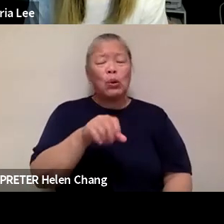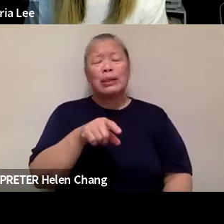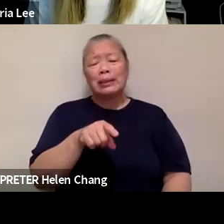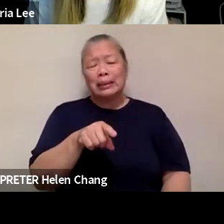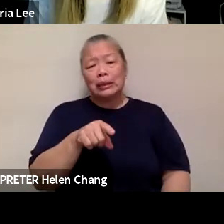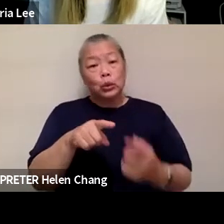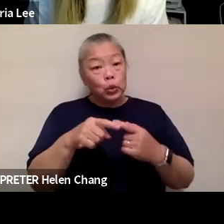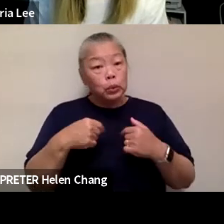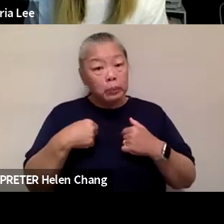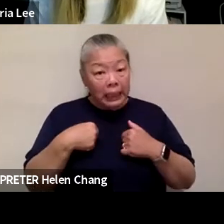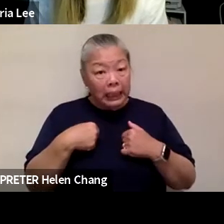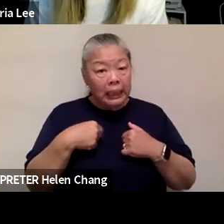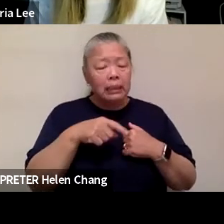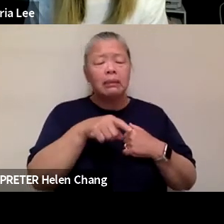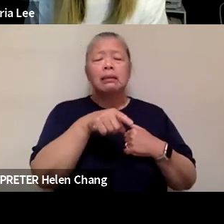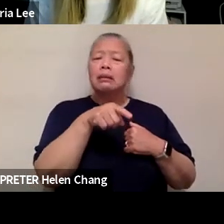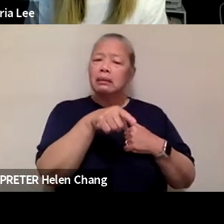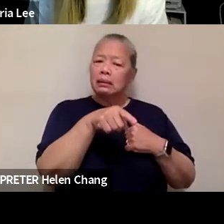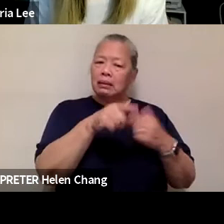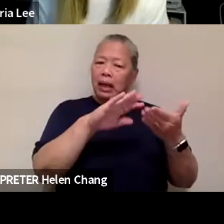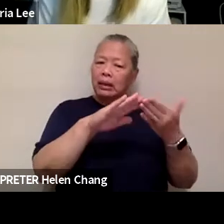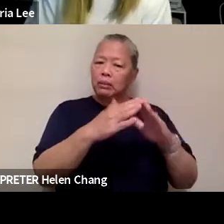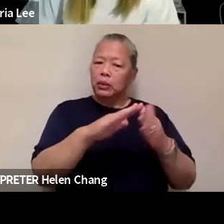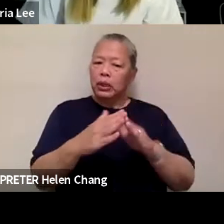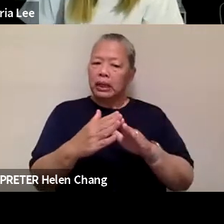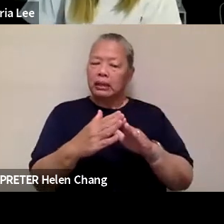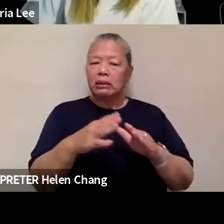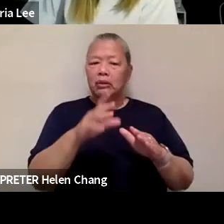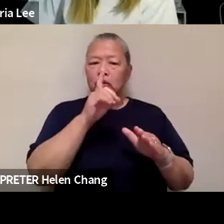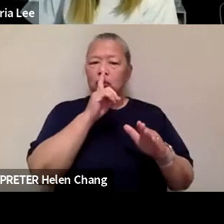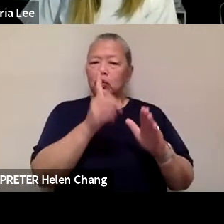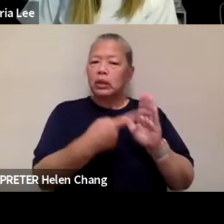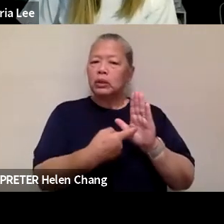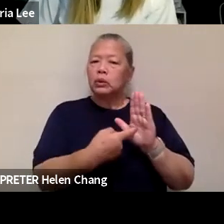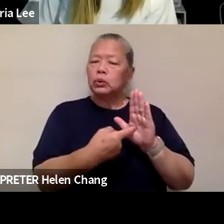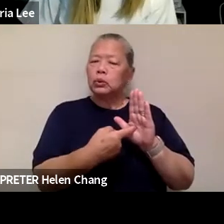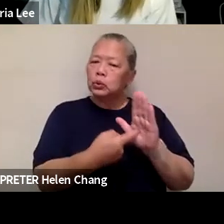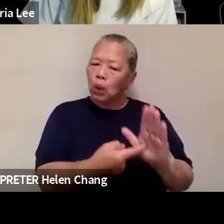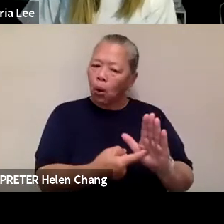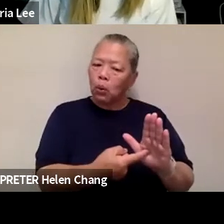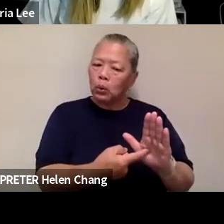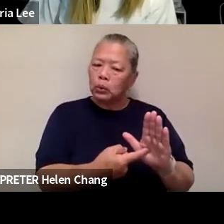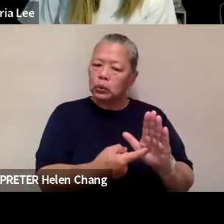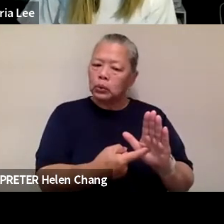exemplifies like a lot of the struggle of